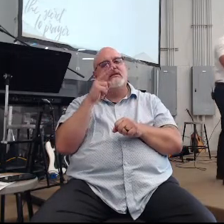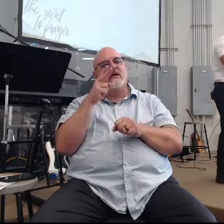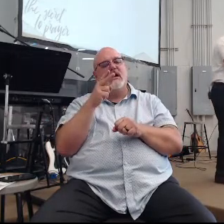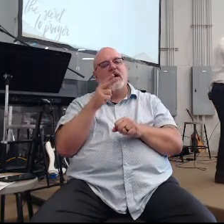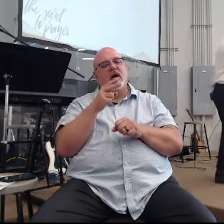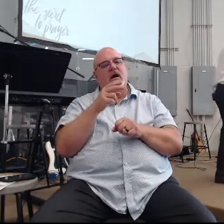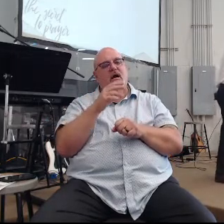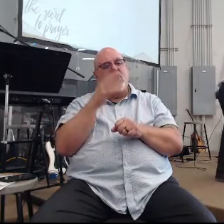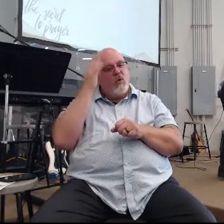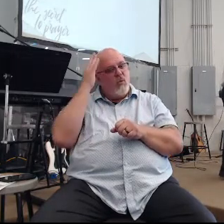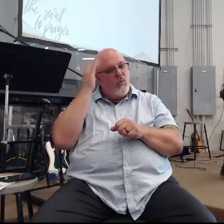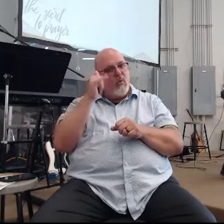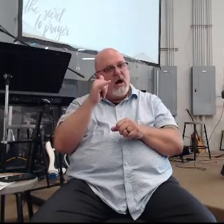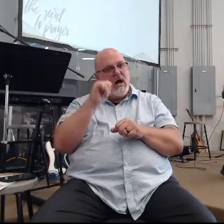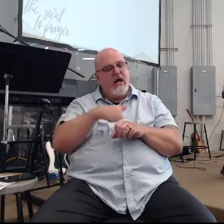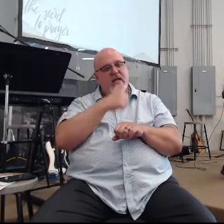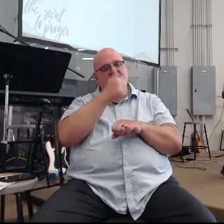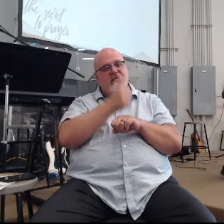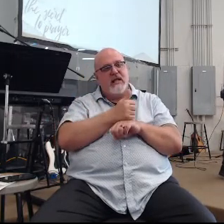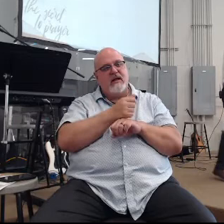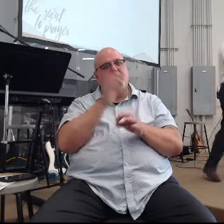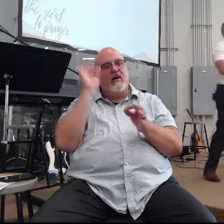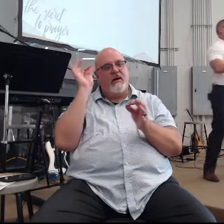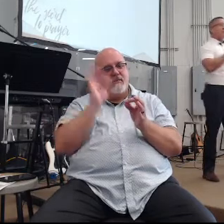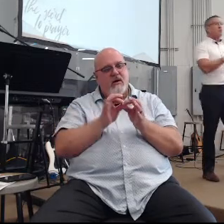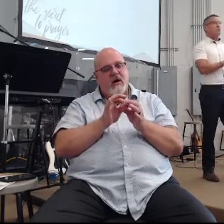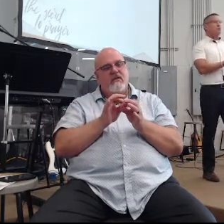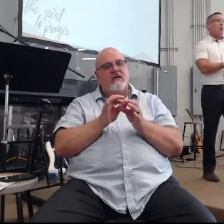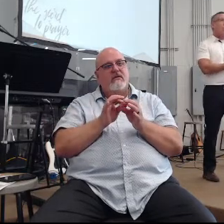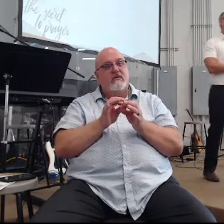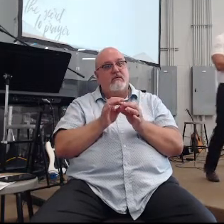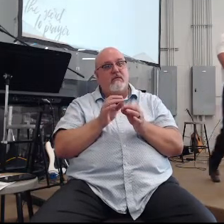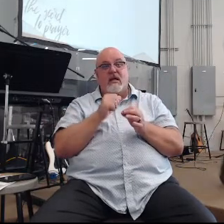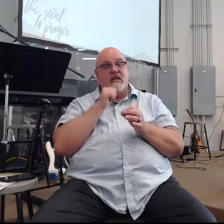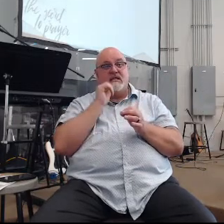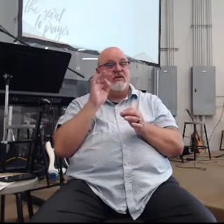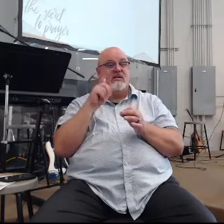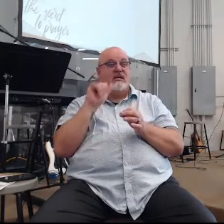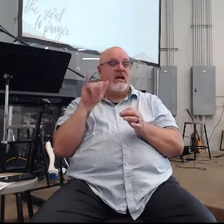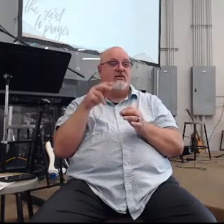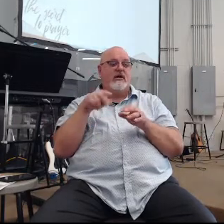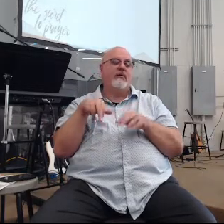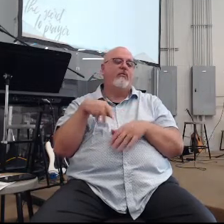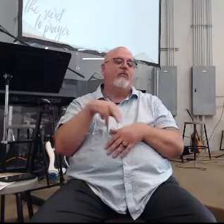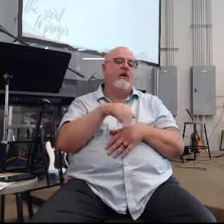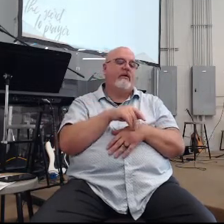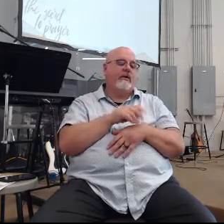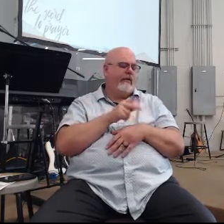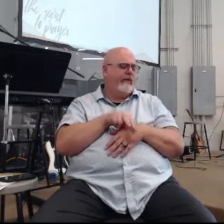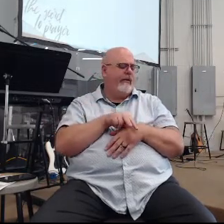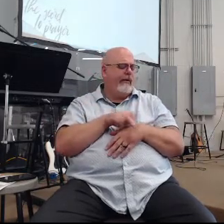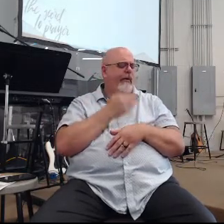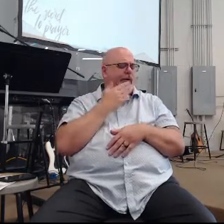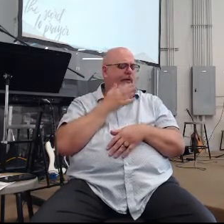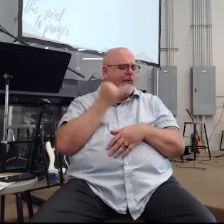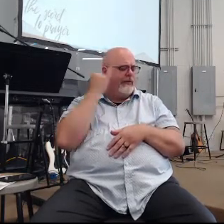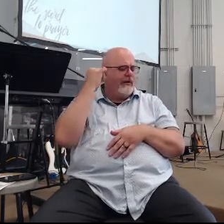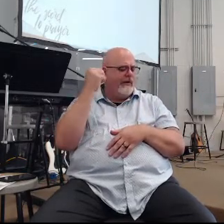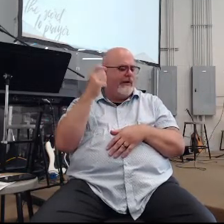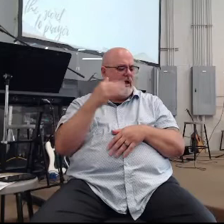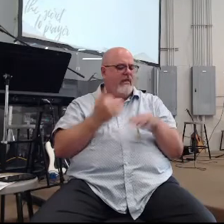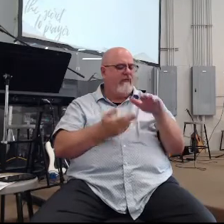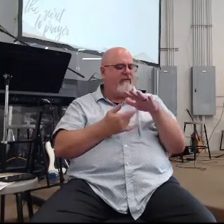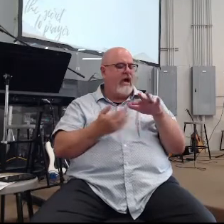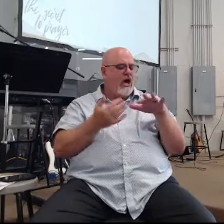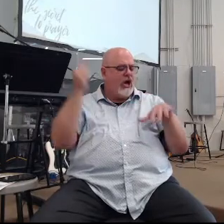here's why here's how this moment comes in Elijah's life it's not like Elijah was just walking along and all of a sudden he went hey this seems like a good idea I think I'll call fire